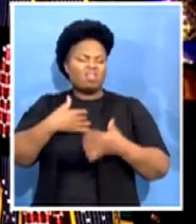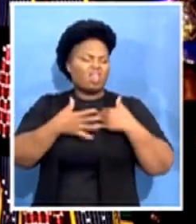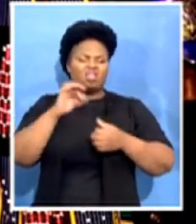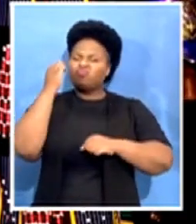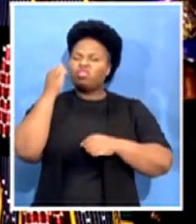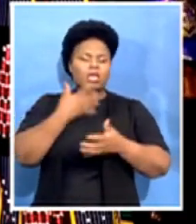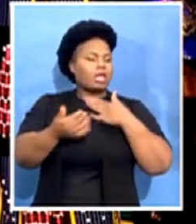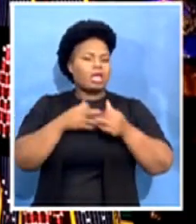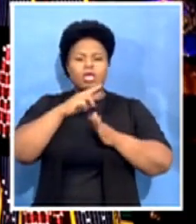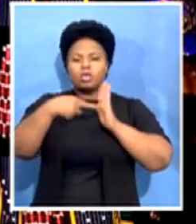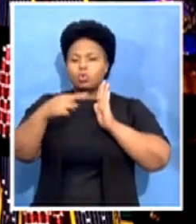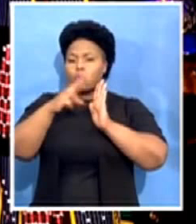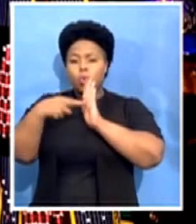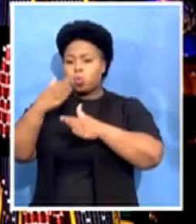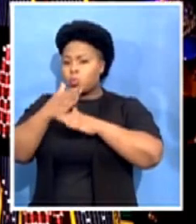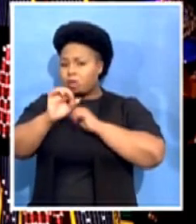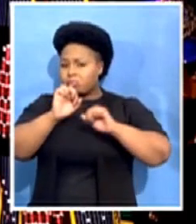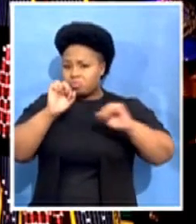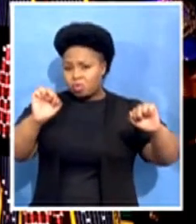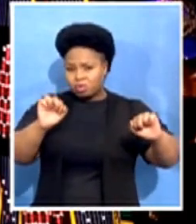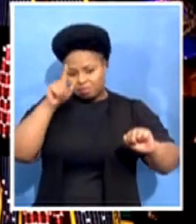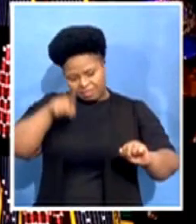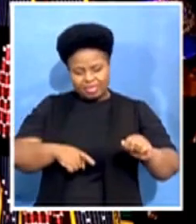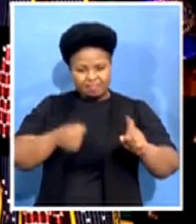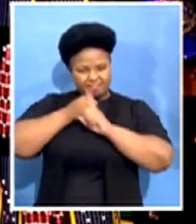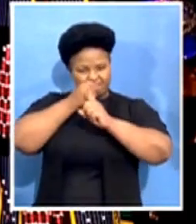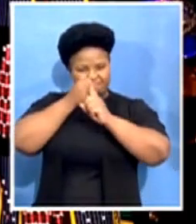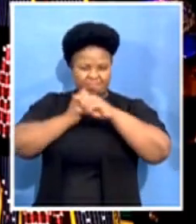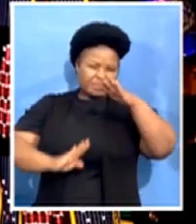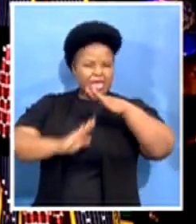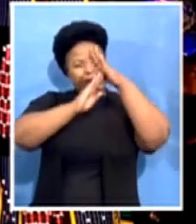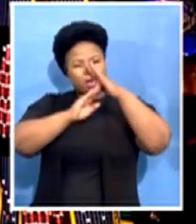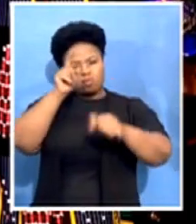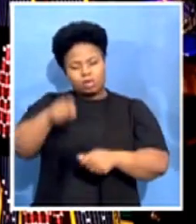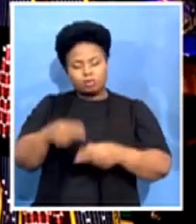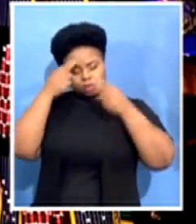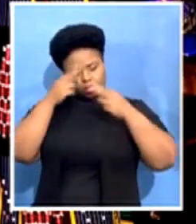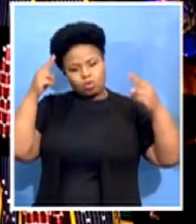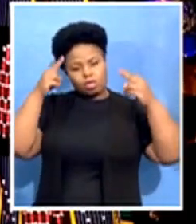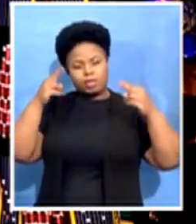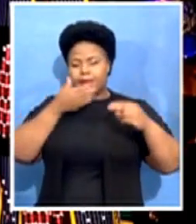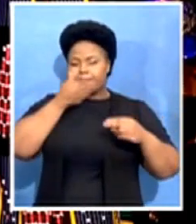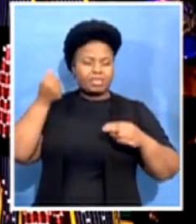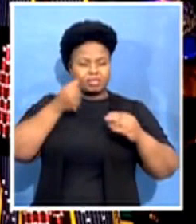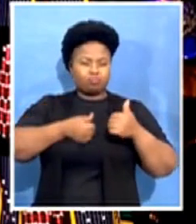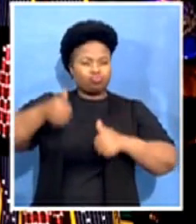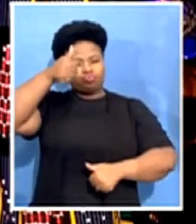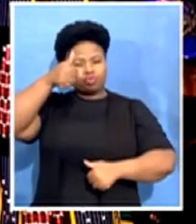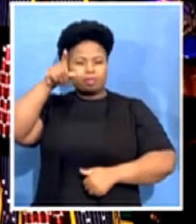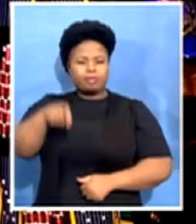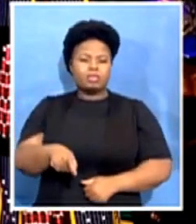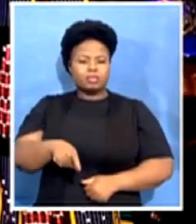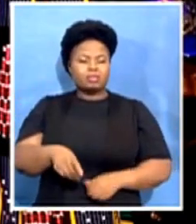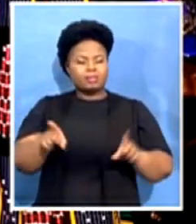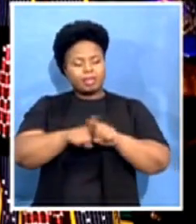let us strive to reach and honor the master and genius of Dr. Sbongile Kumalo's legacy.